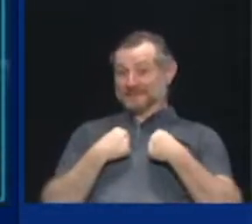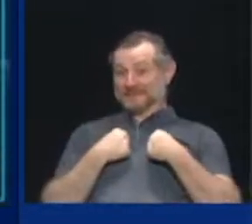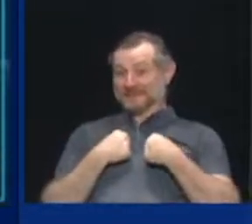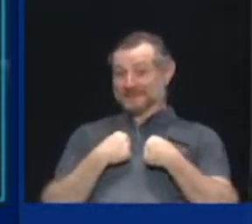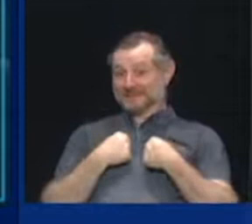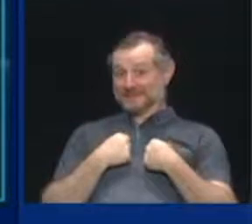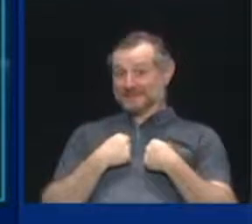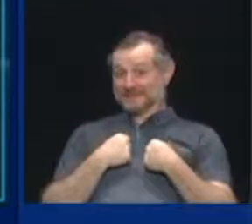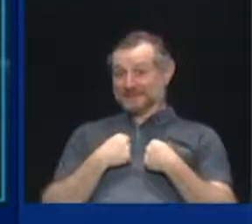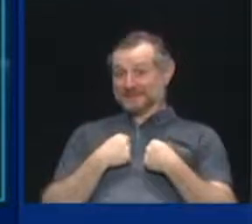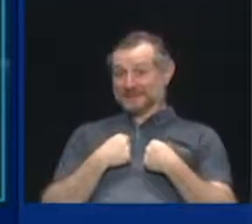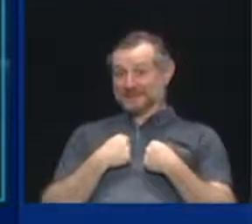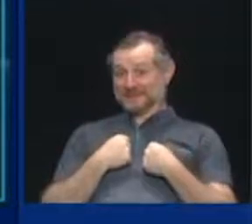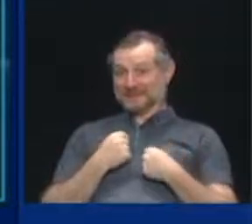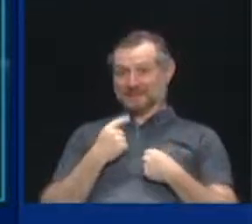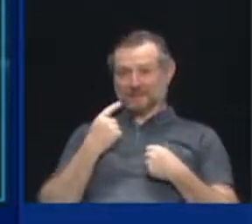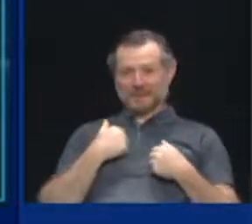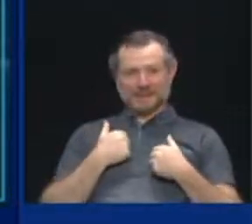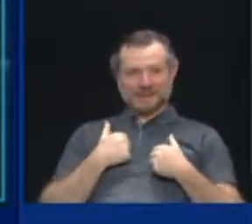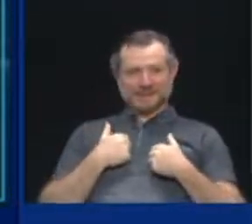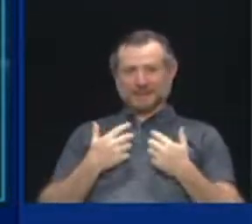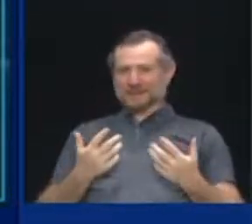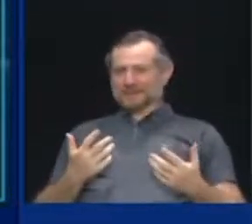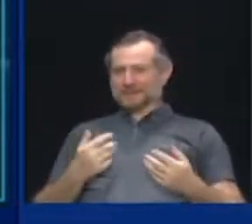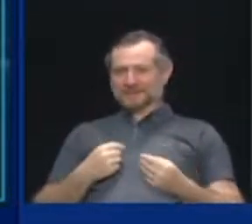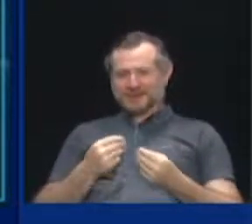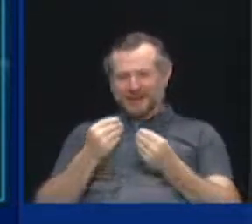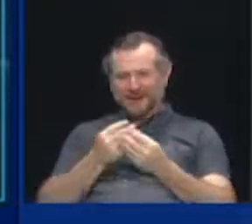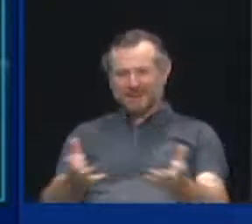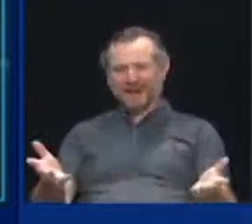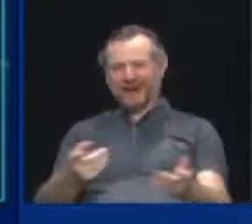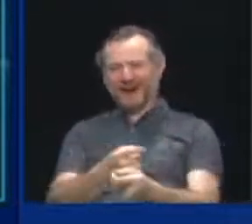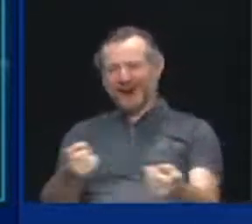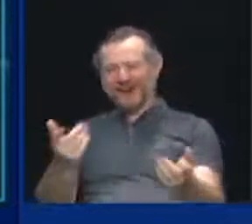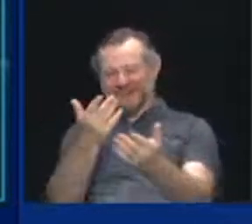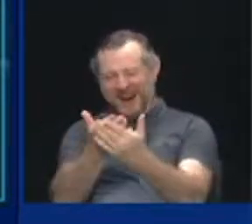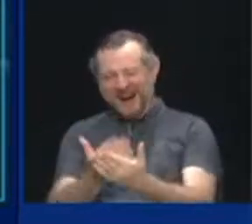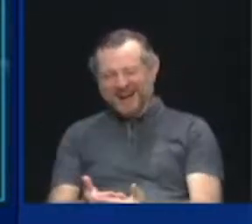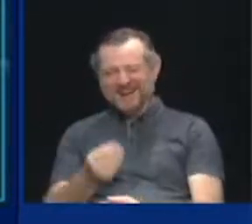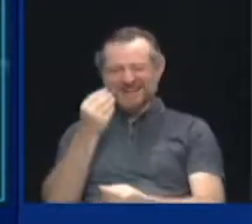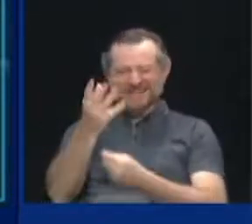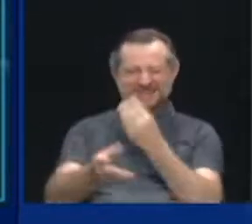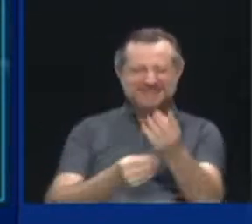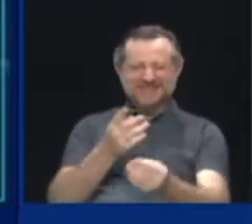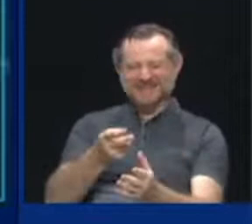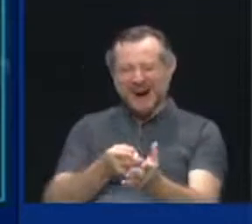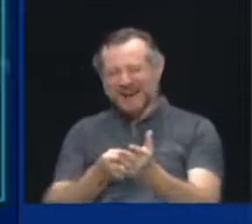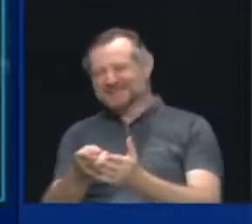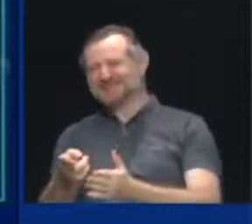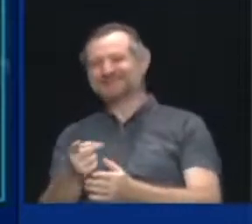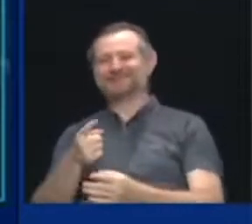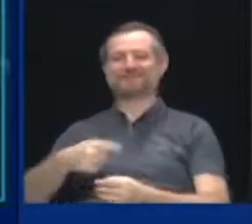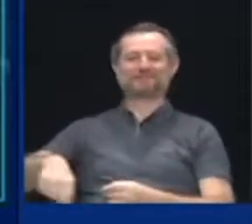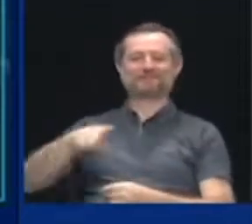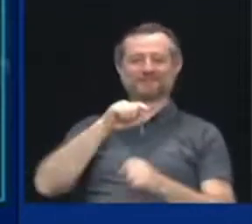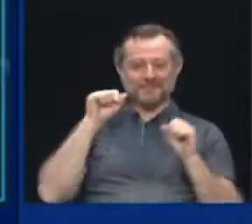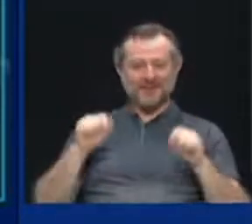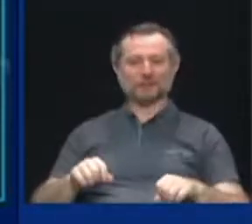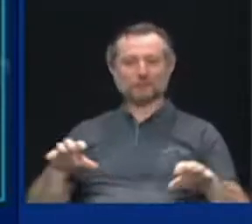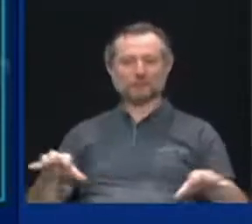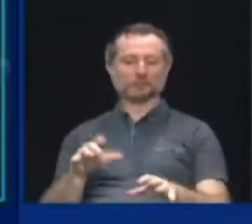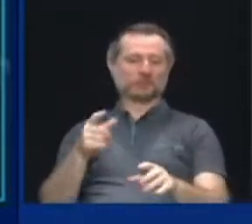to me for me is giving you the facts and you the truth. So you can do what you need to do.